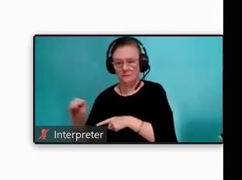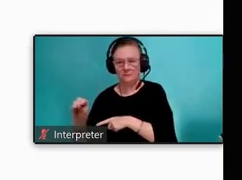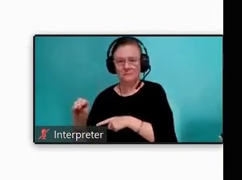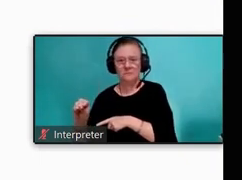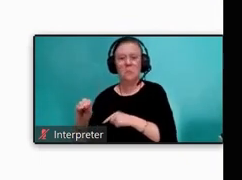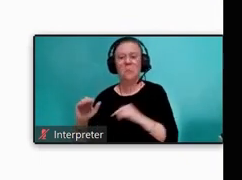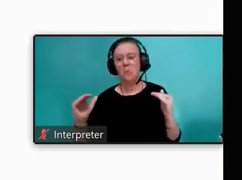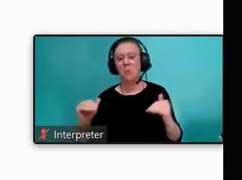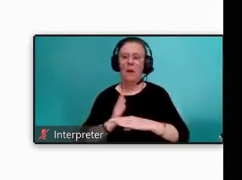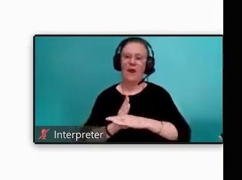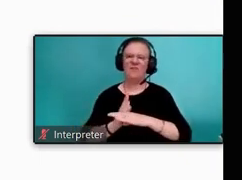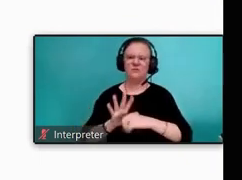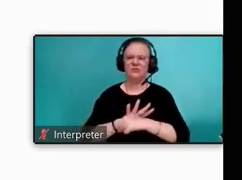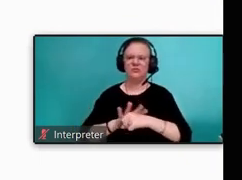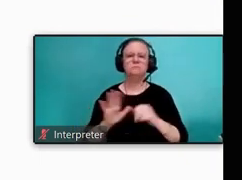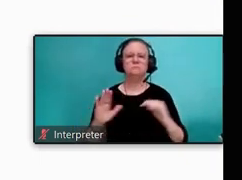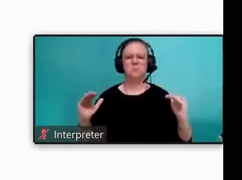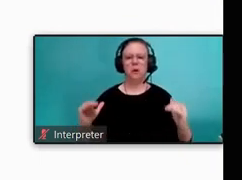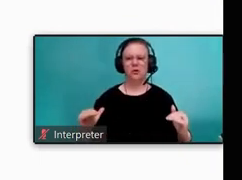slightly under the area average.